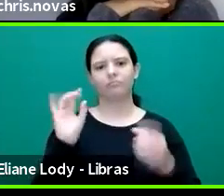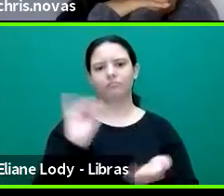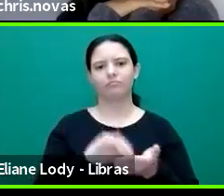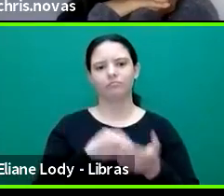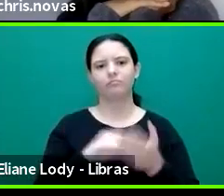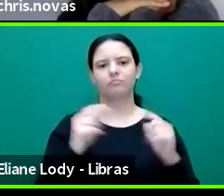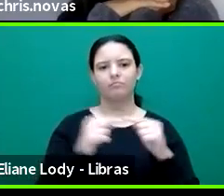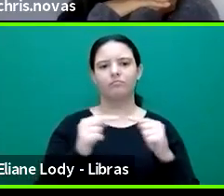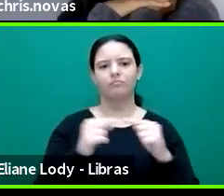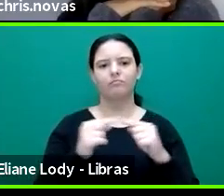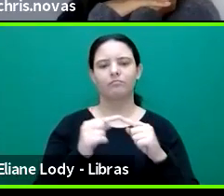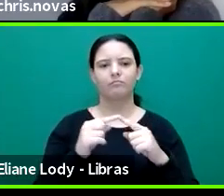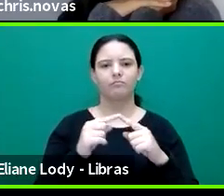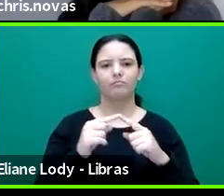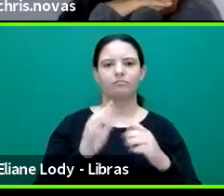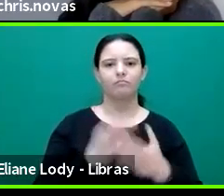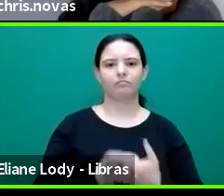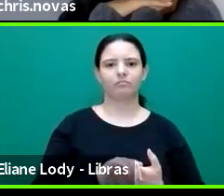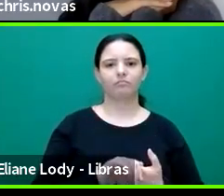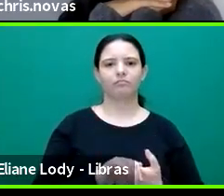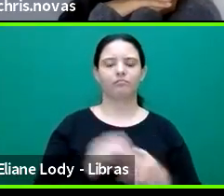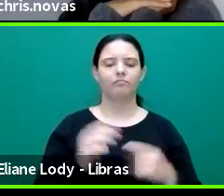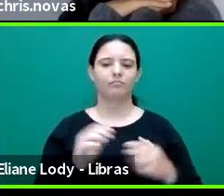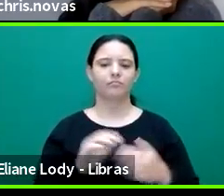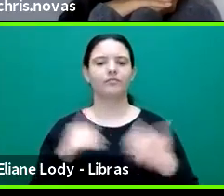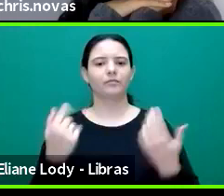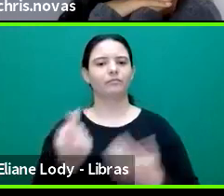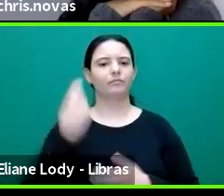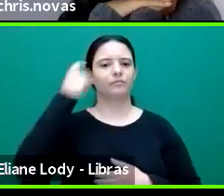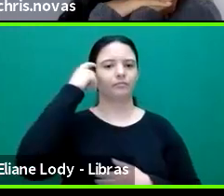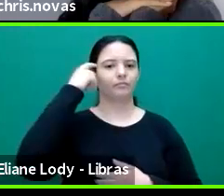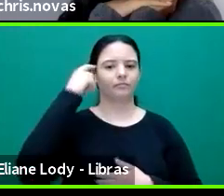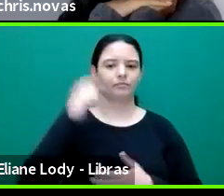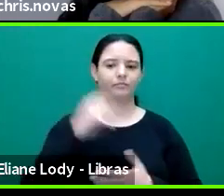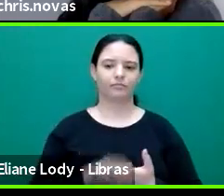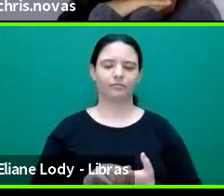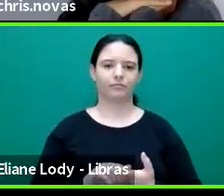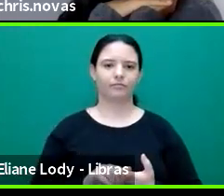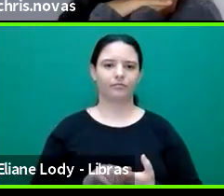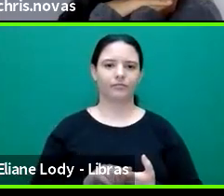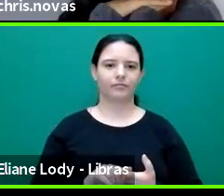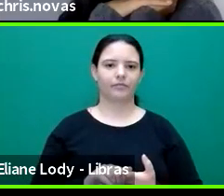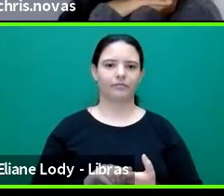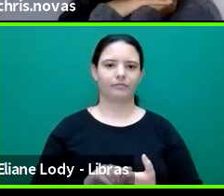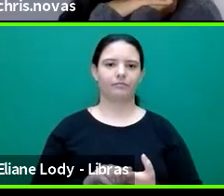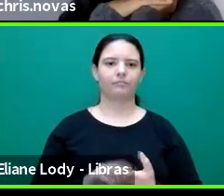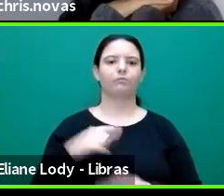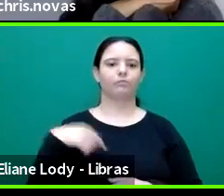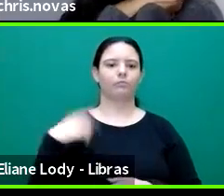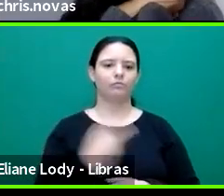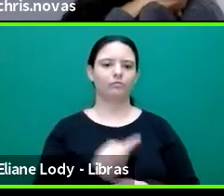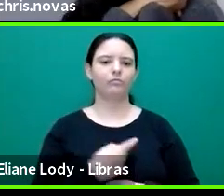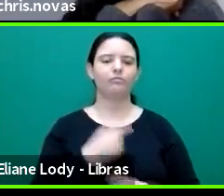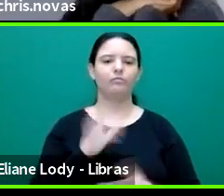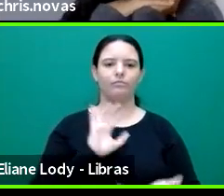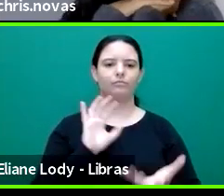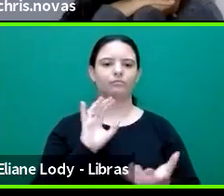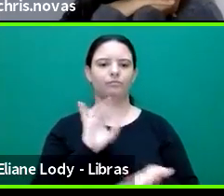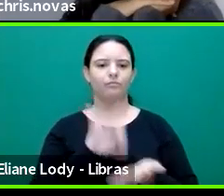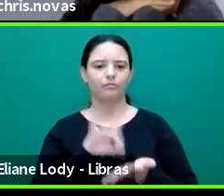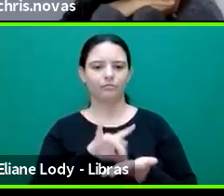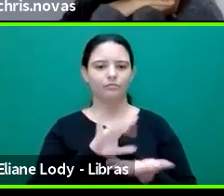uh, you know, thinking about how, uh, uh, aim to transform reality through our activities, um,